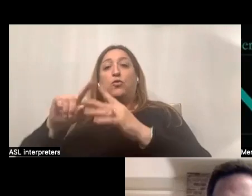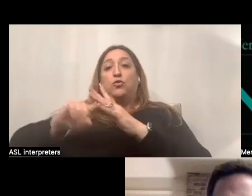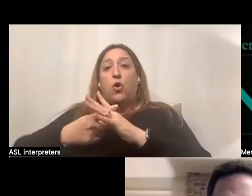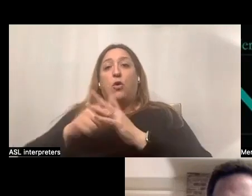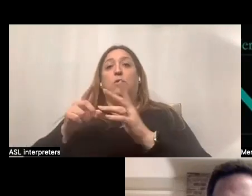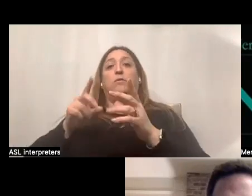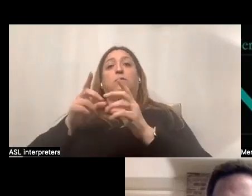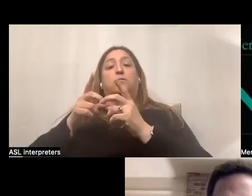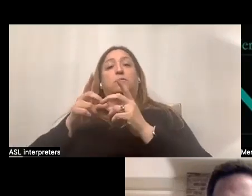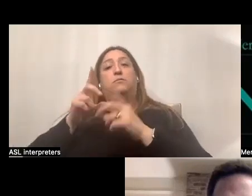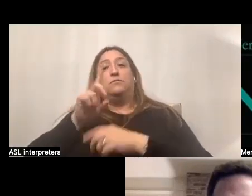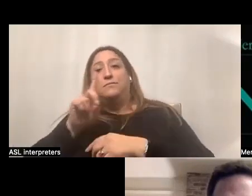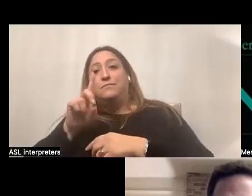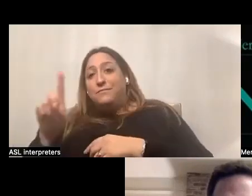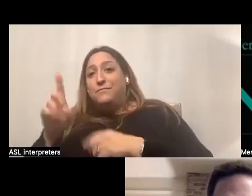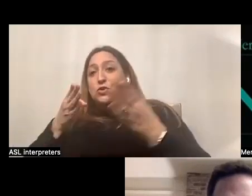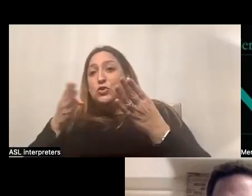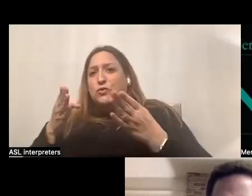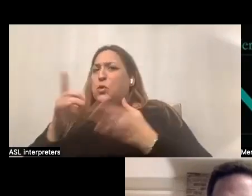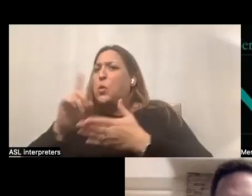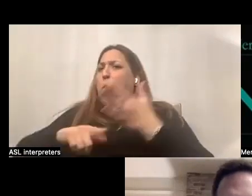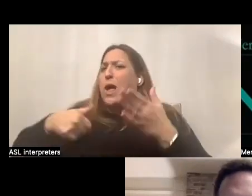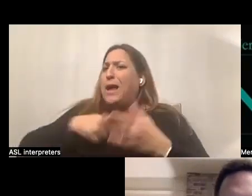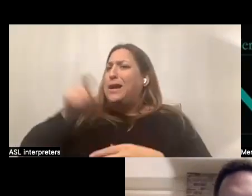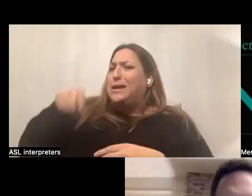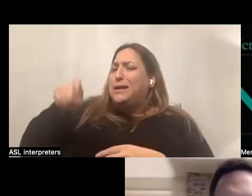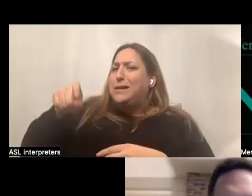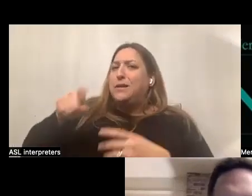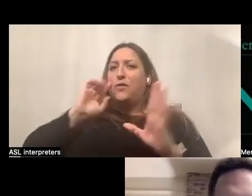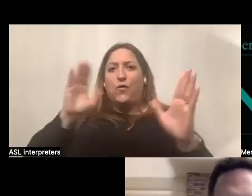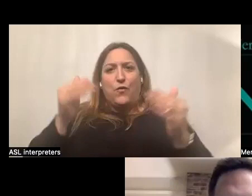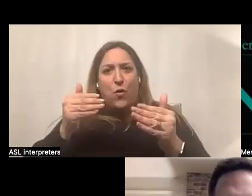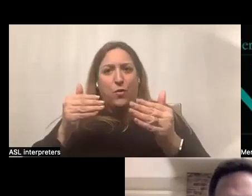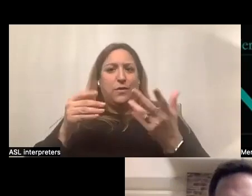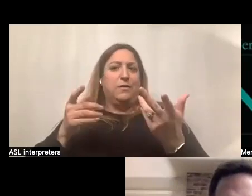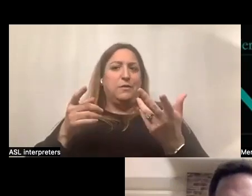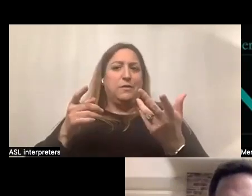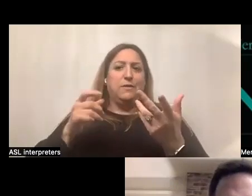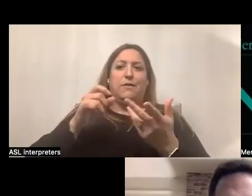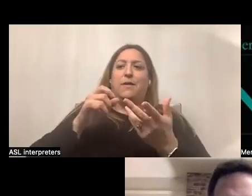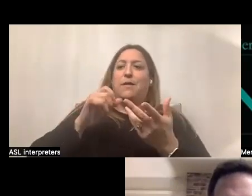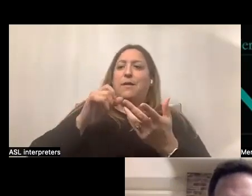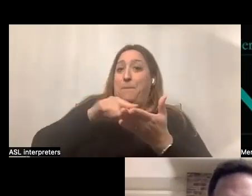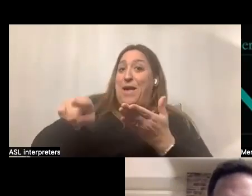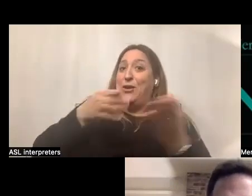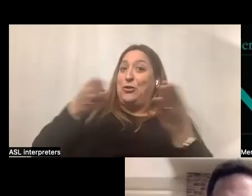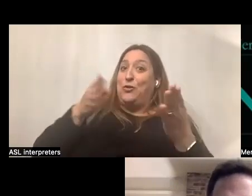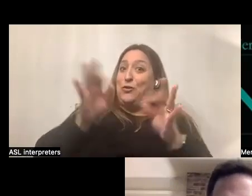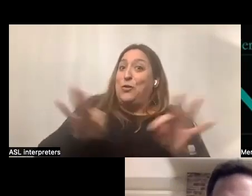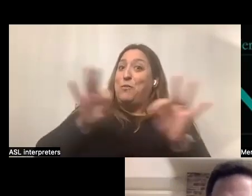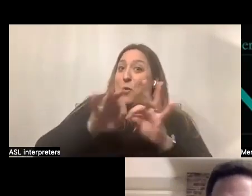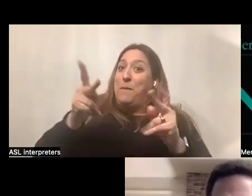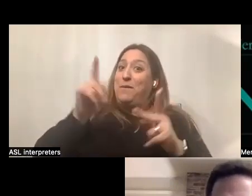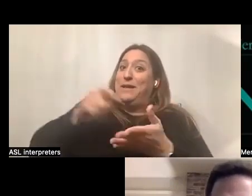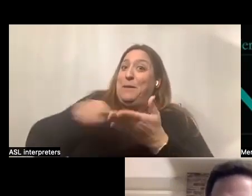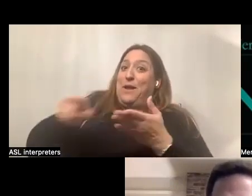decide, you know, what are the, what are the things that I need? And the focus is obviously on paid services, um, as it should be, it's very important. People need paid services.